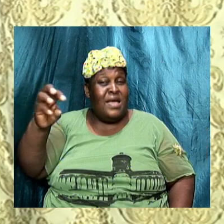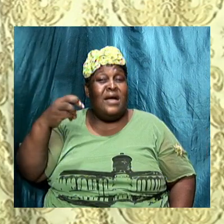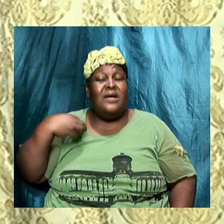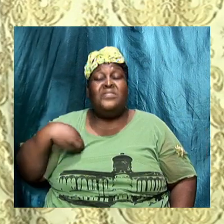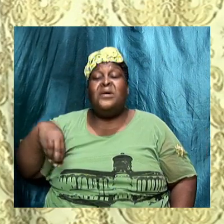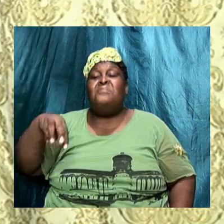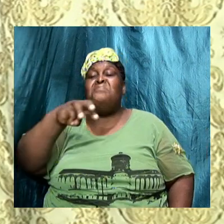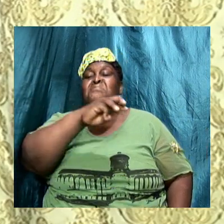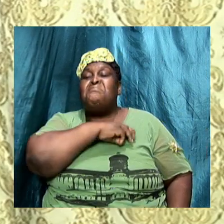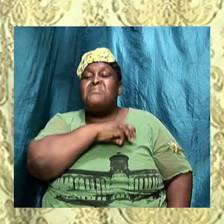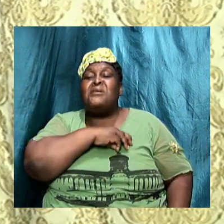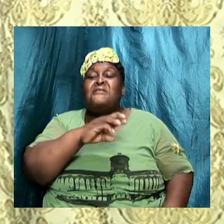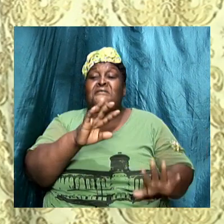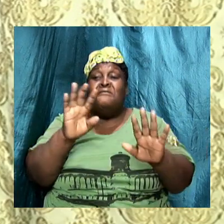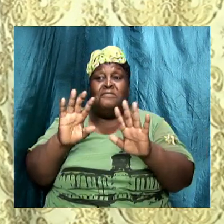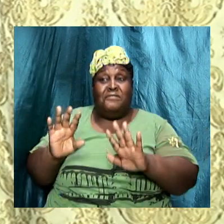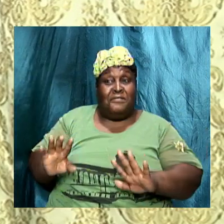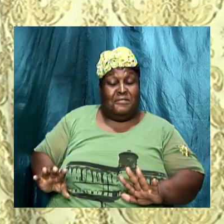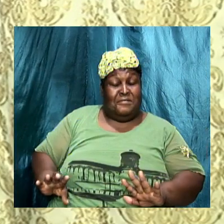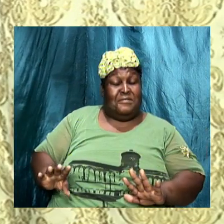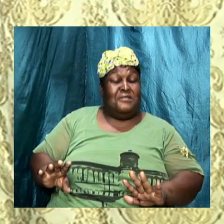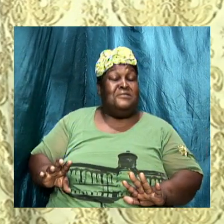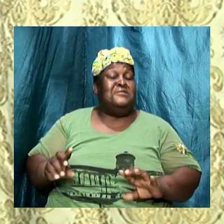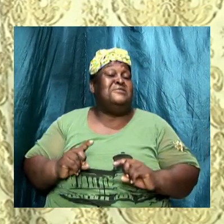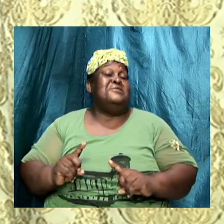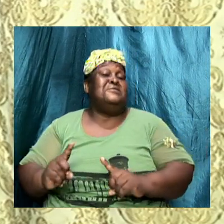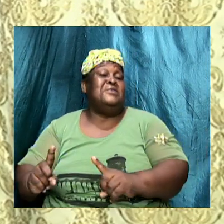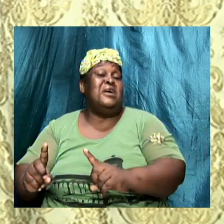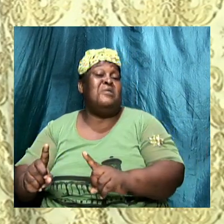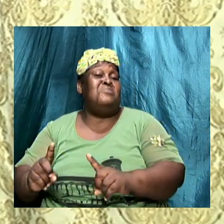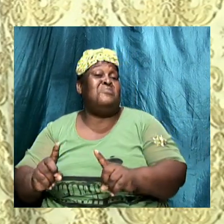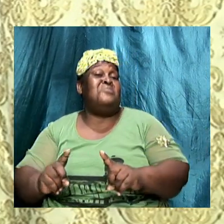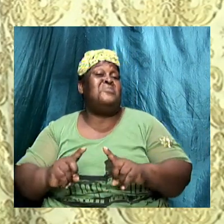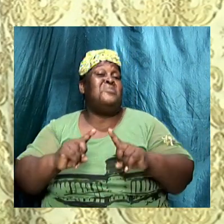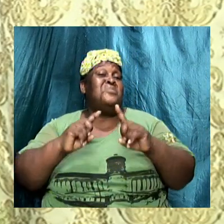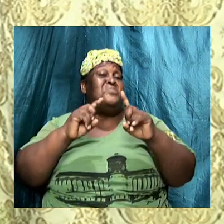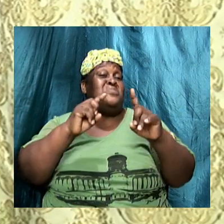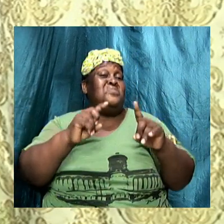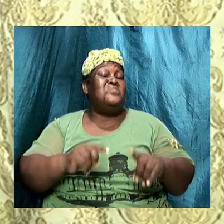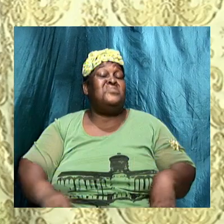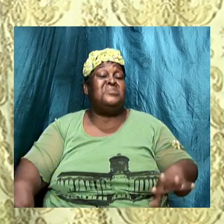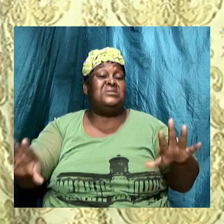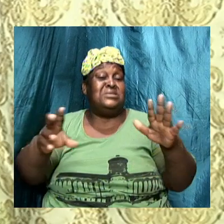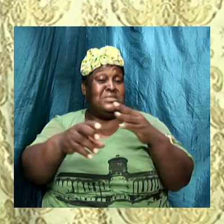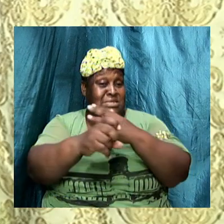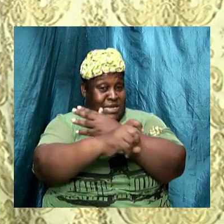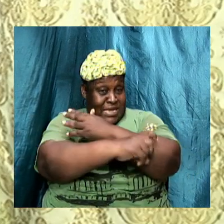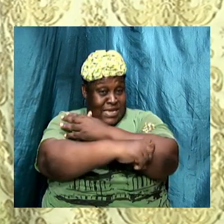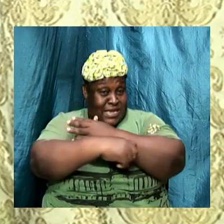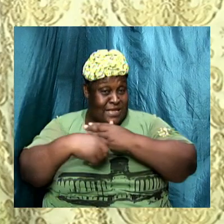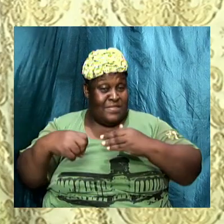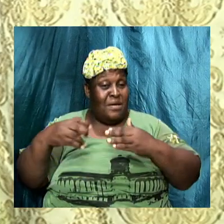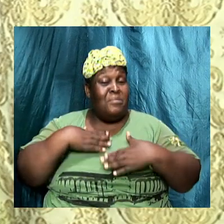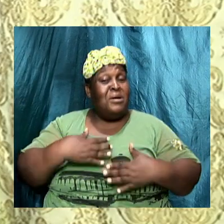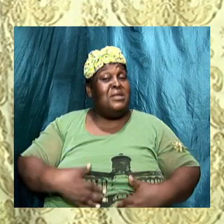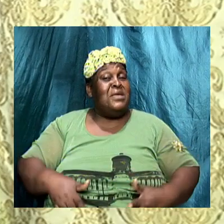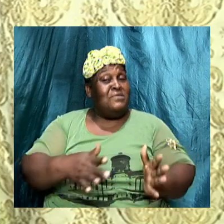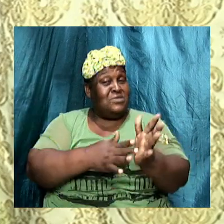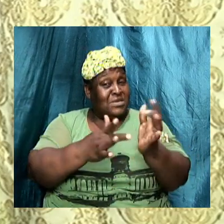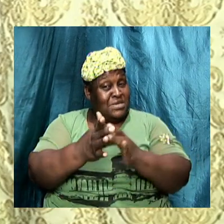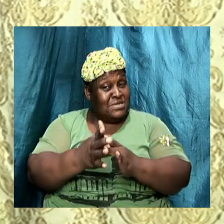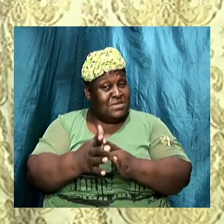feared that his disciples would sneak in and steal his body so they asked and received soldiers